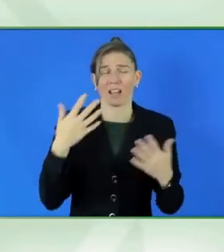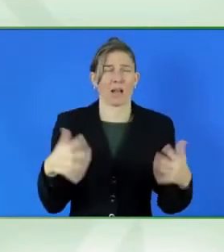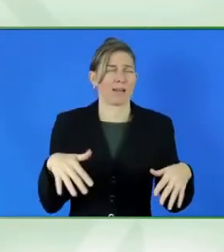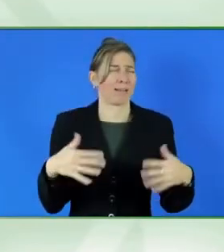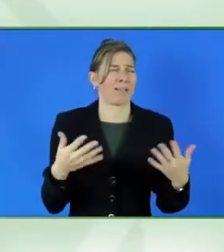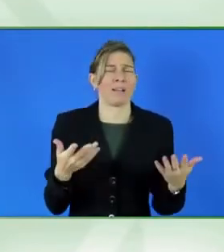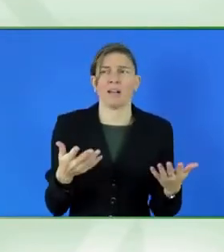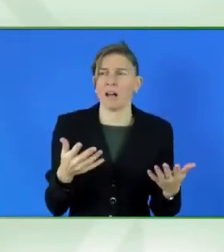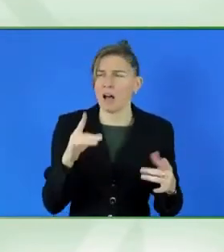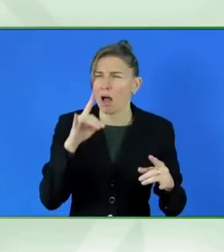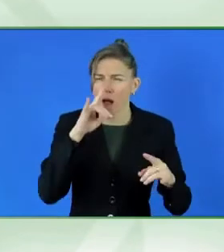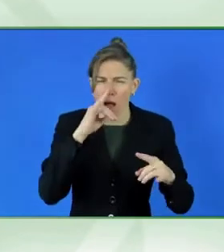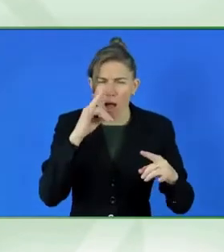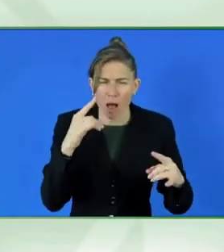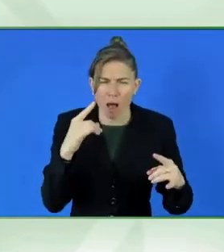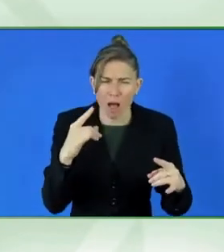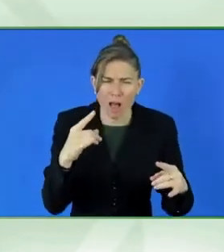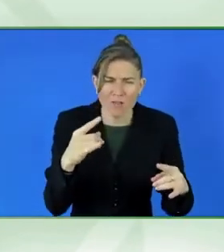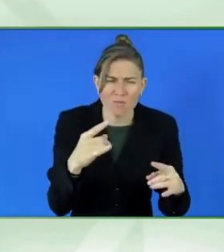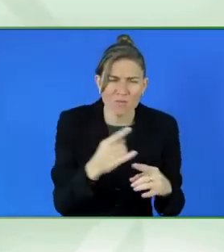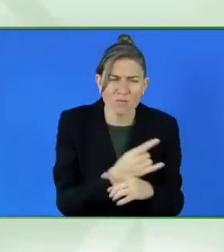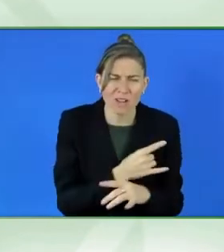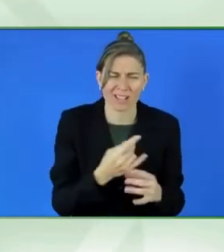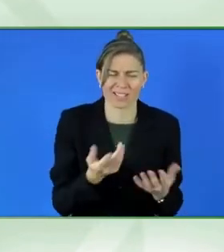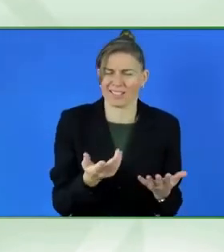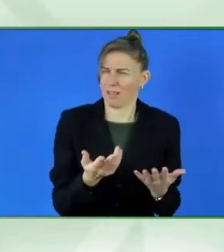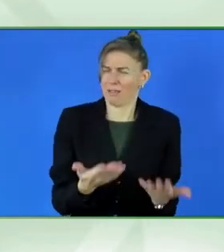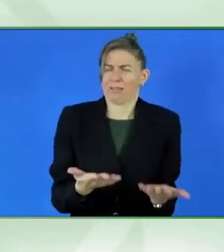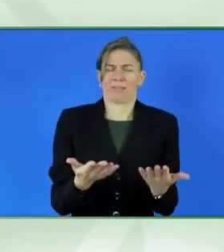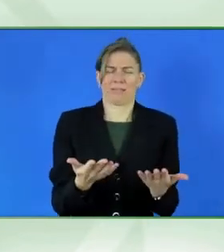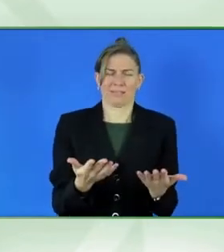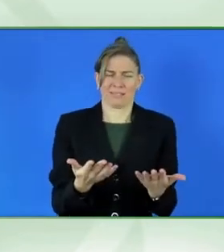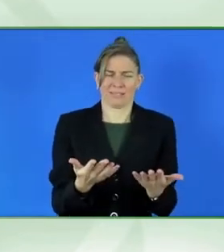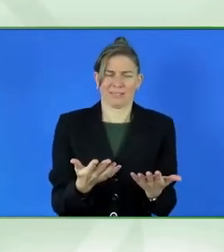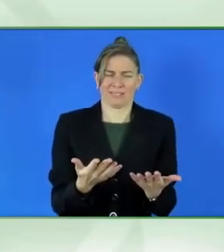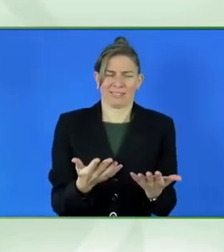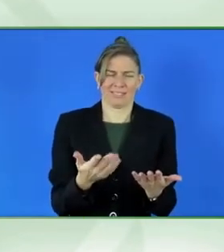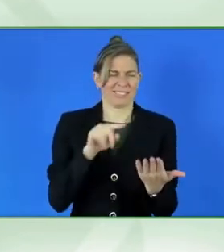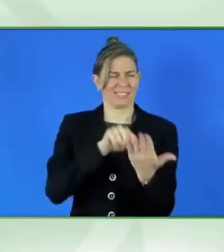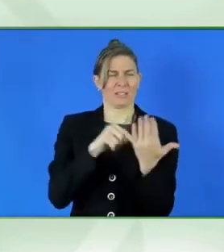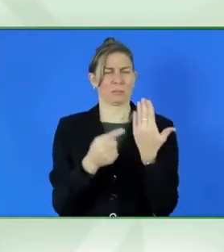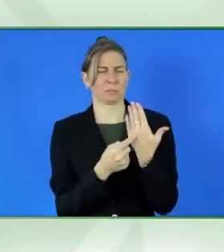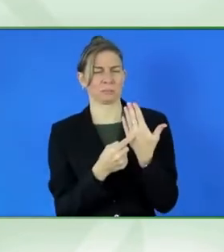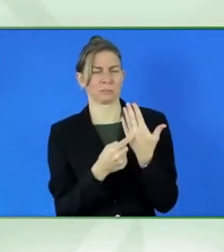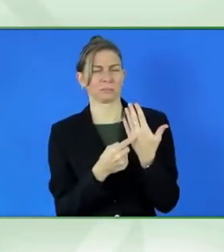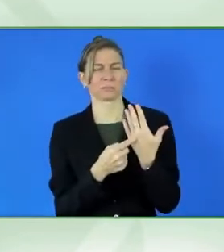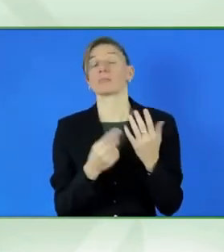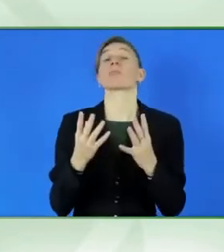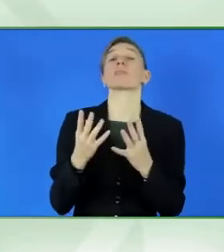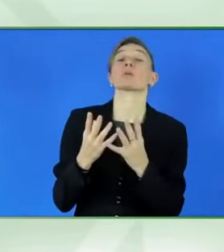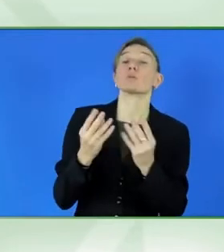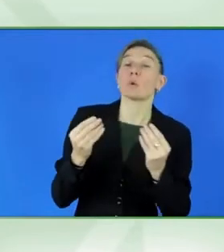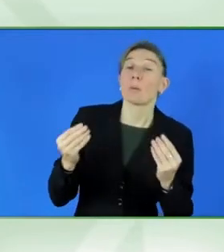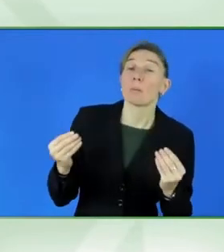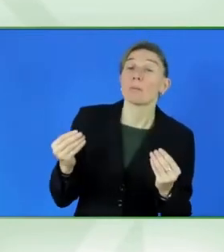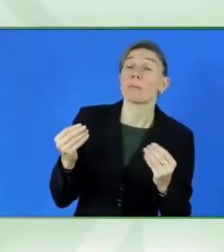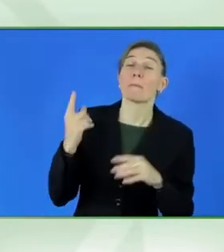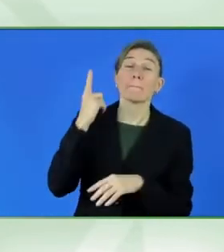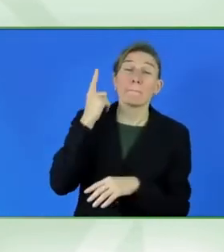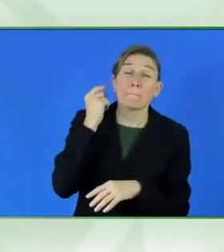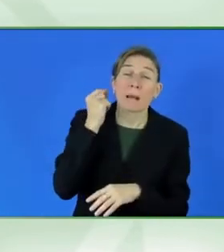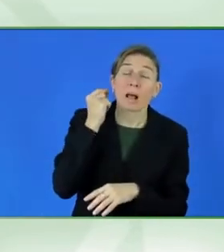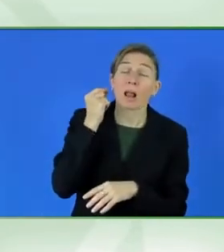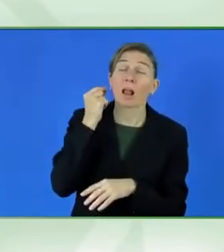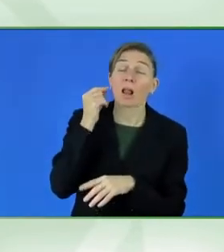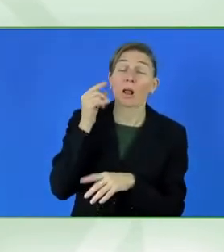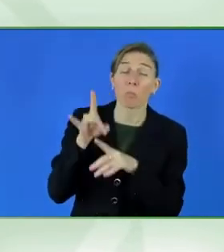I've been asked if I'm pregnant more times by medical professionals, because that's their